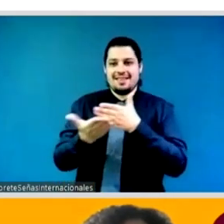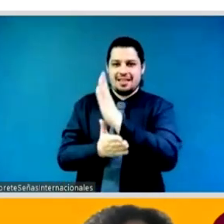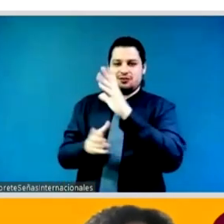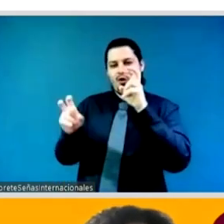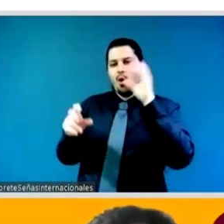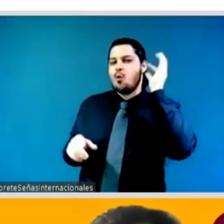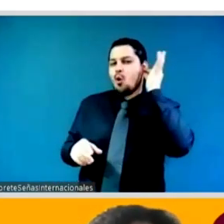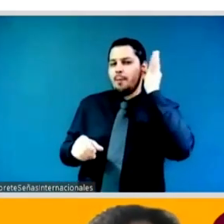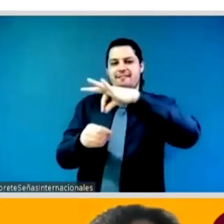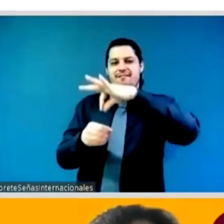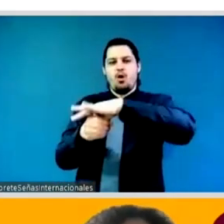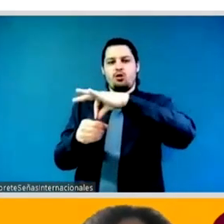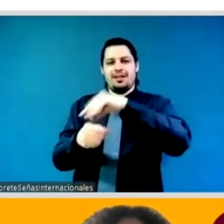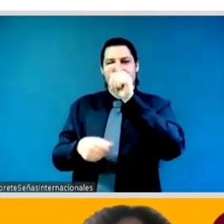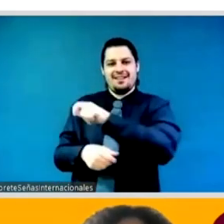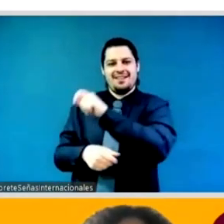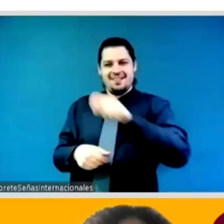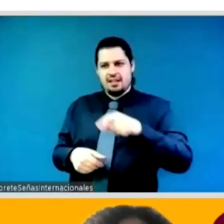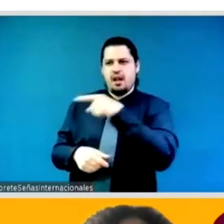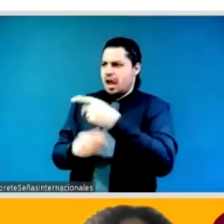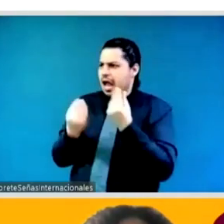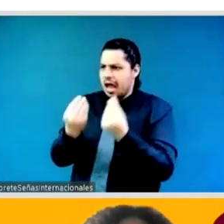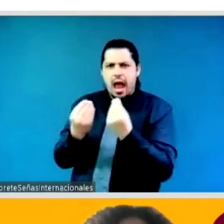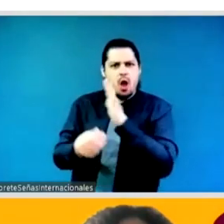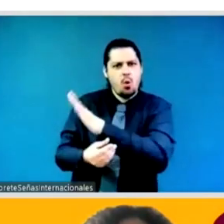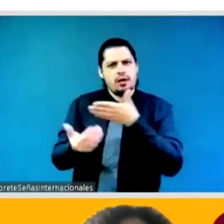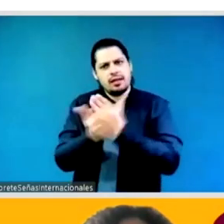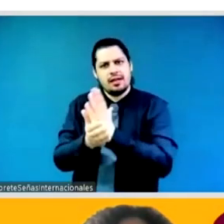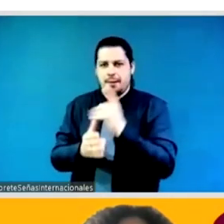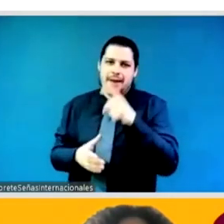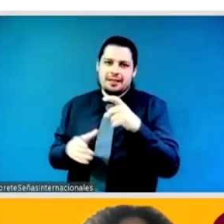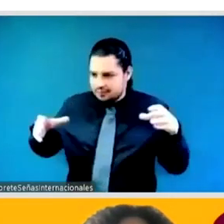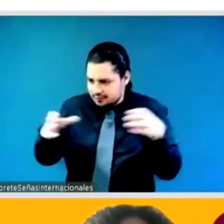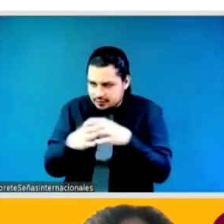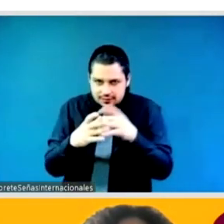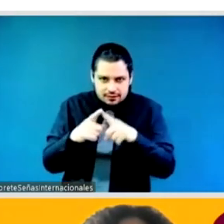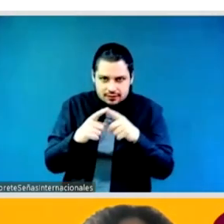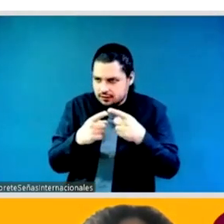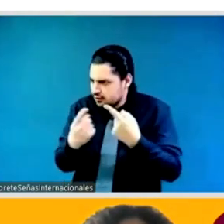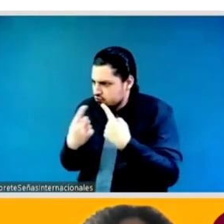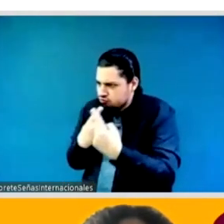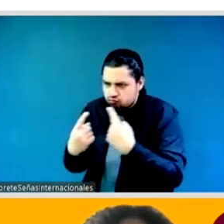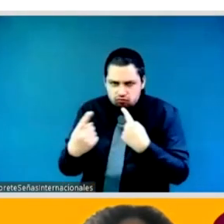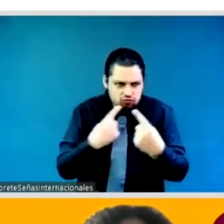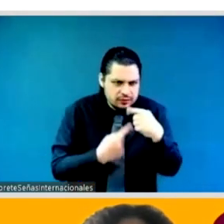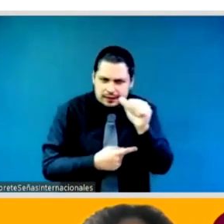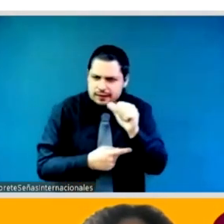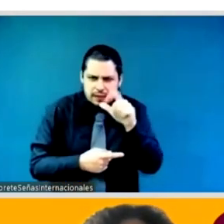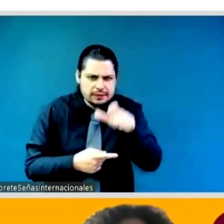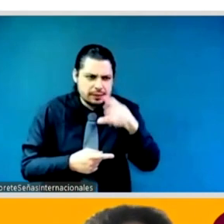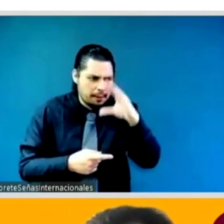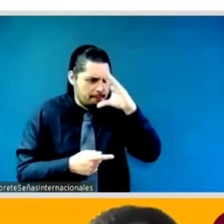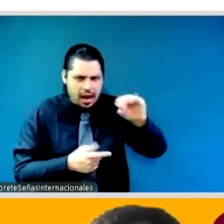to really look at this as an opportunity and keep fighting for it because it's in the next two years that we either achieve it uh and make that transformation